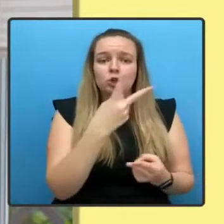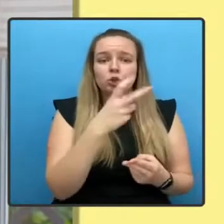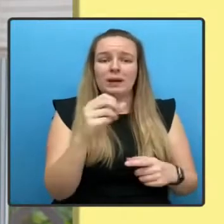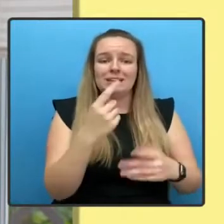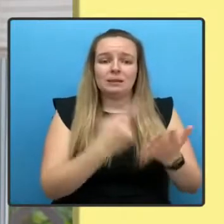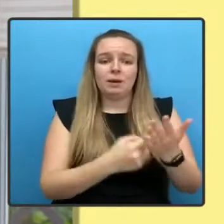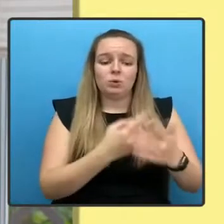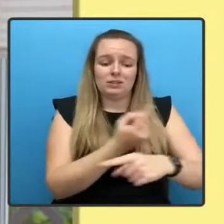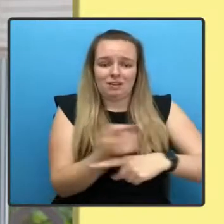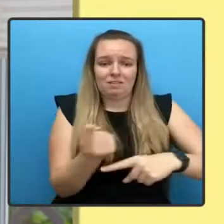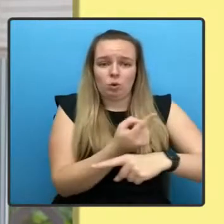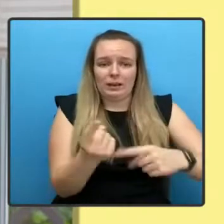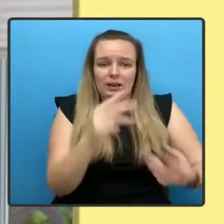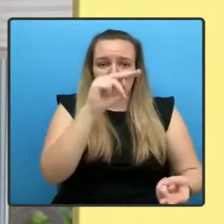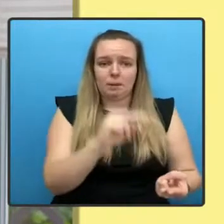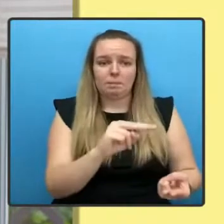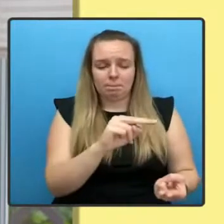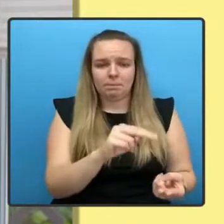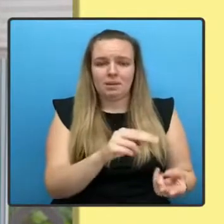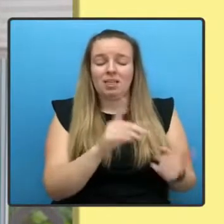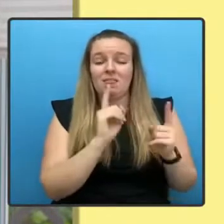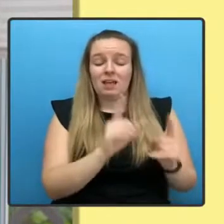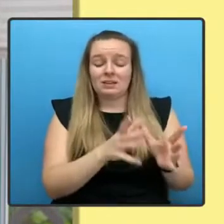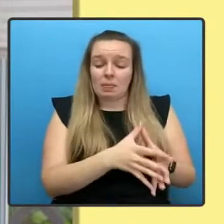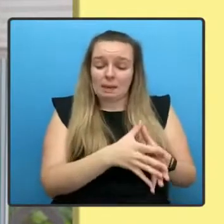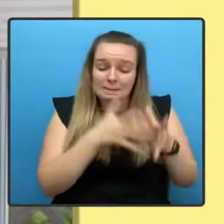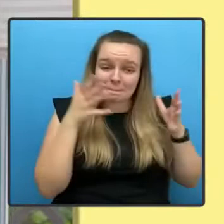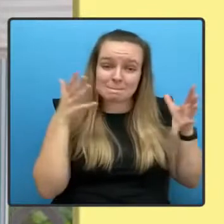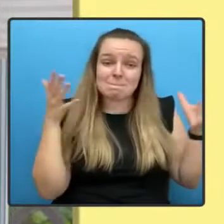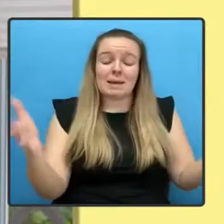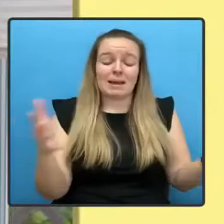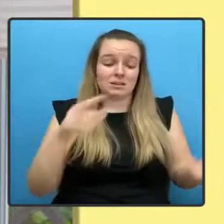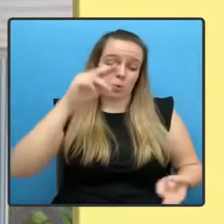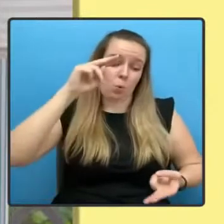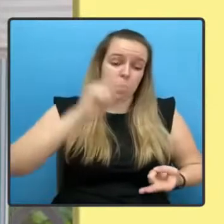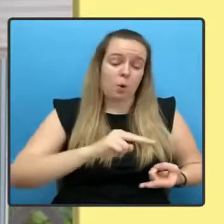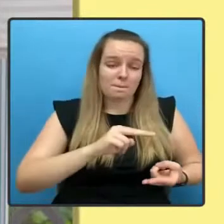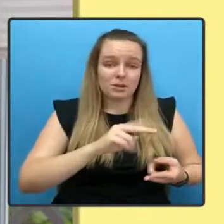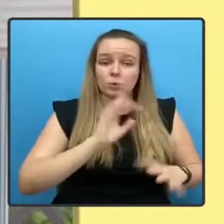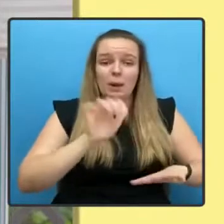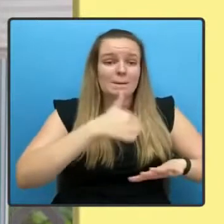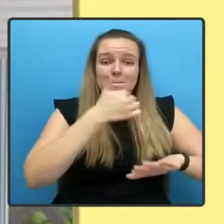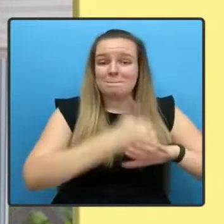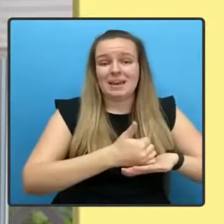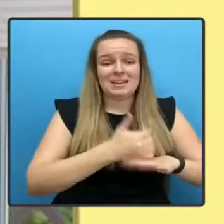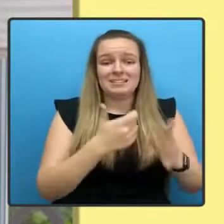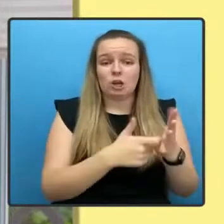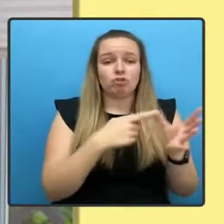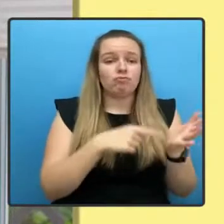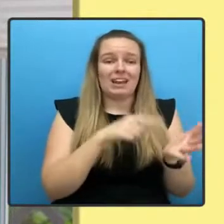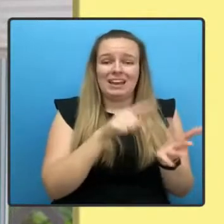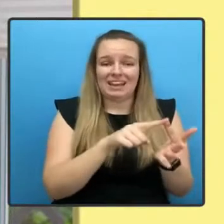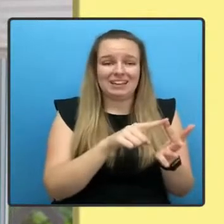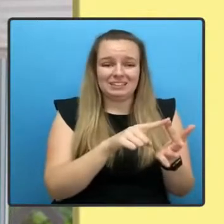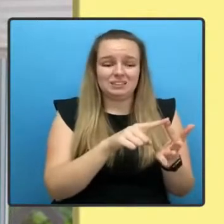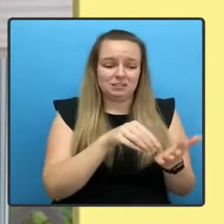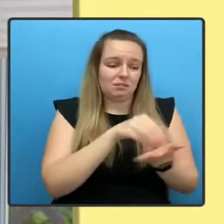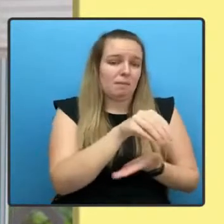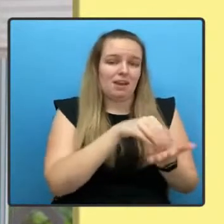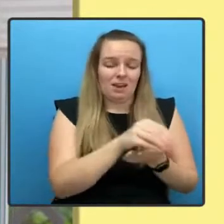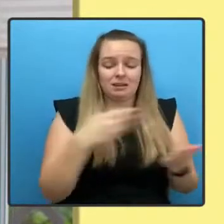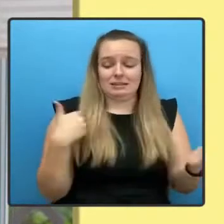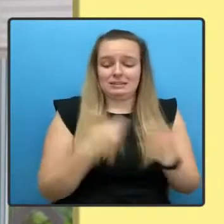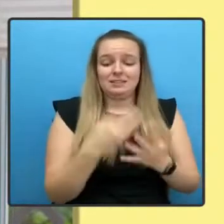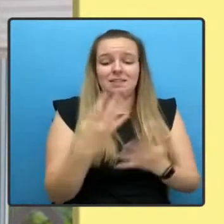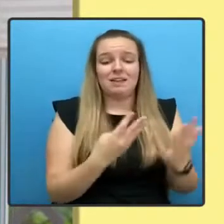be the biggest overnight reduction to a basic rate of social security since the 1930s. It will affect